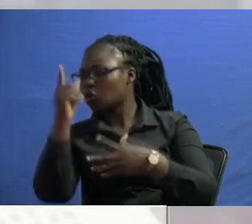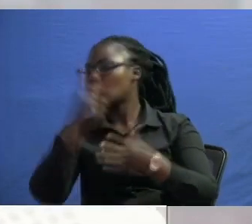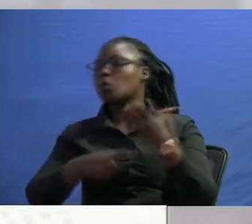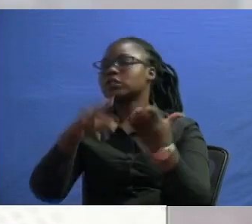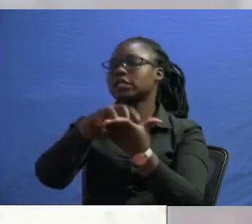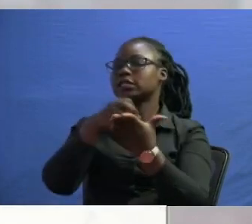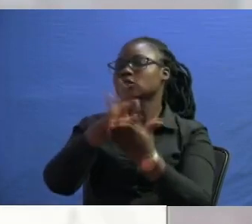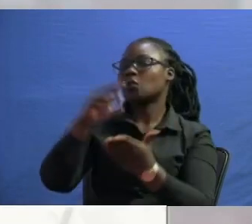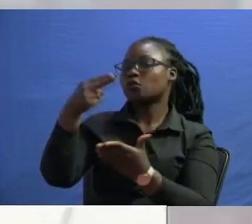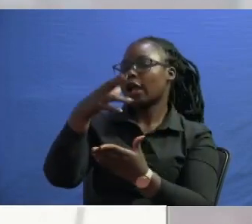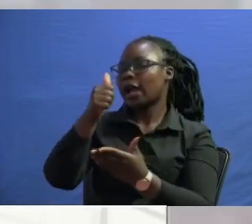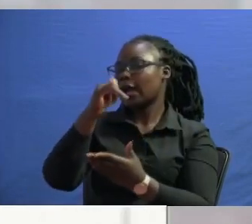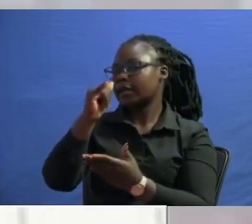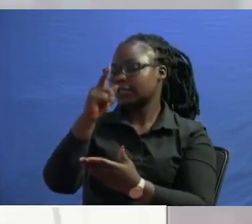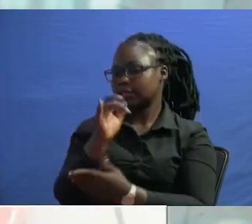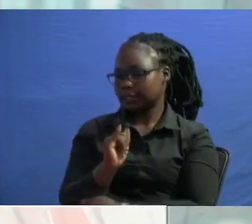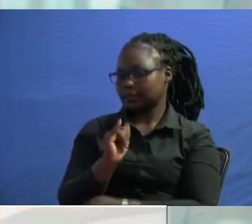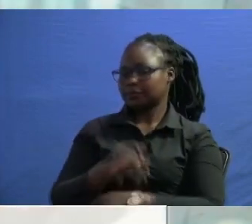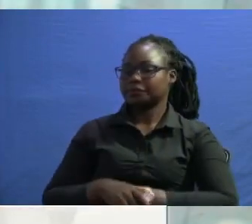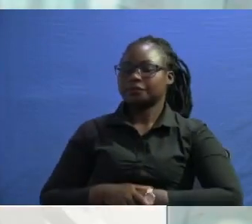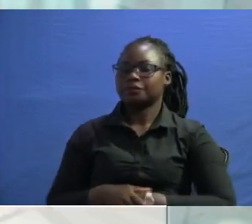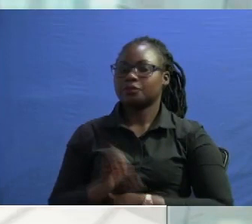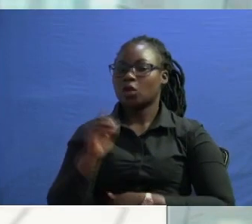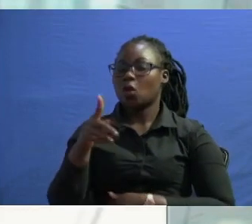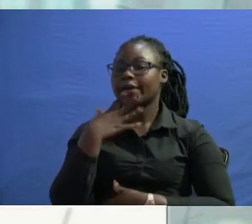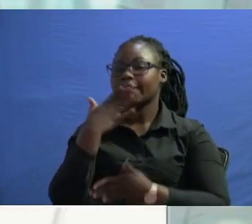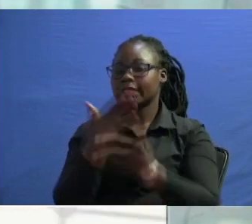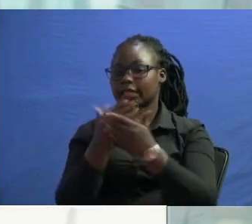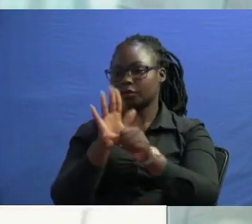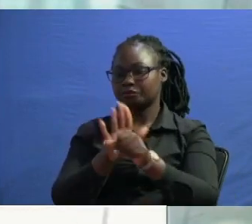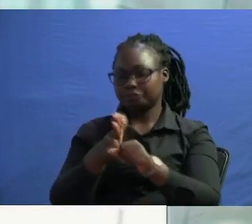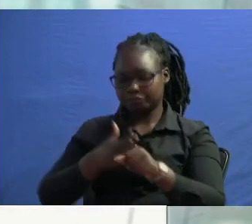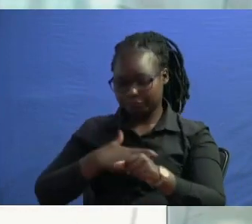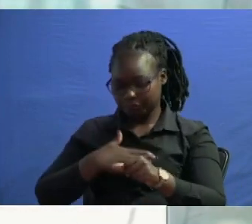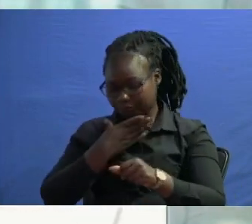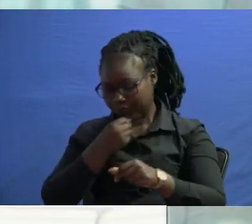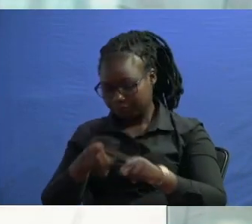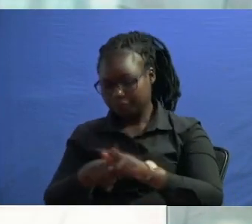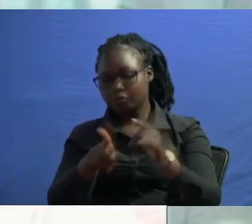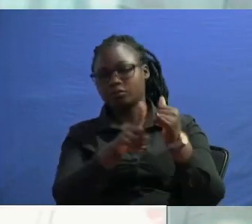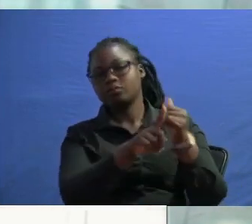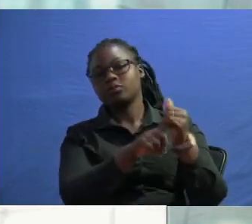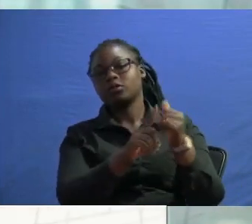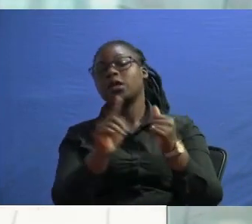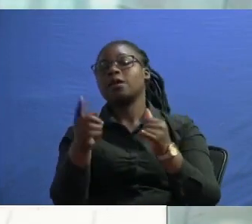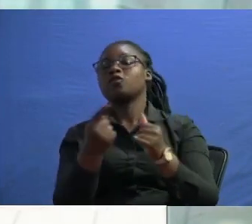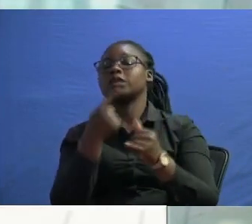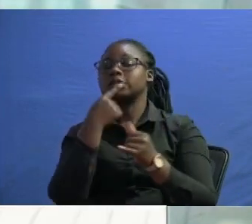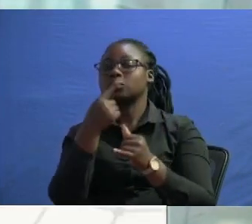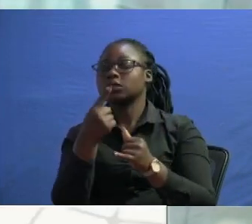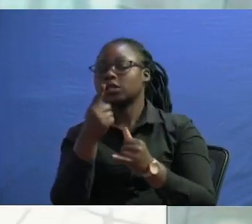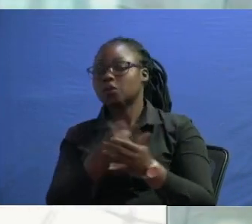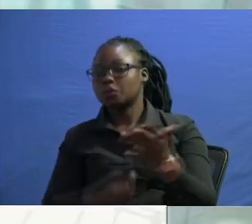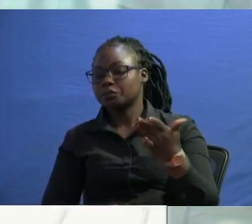haiti yeah thank you very much uh my brother number one i have to first of all say that